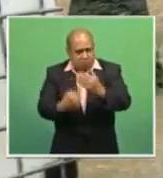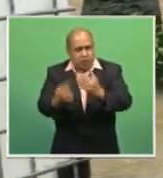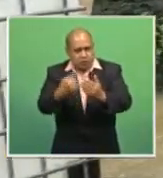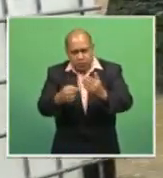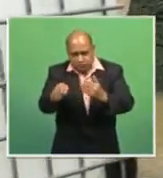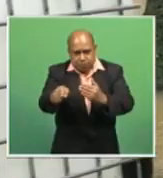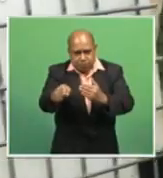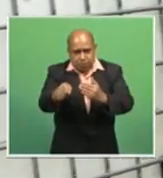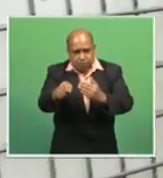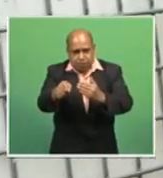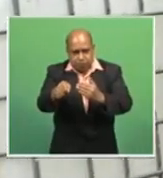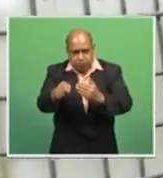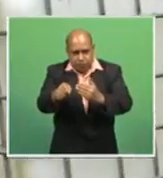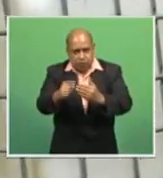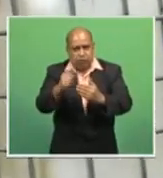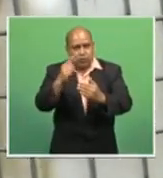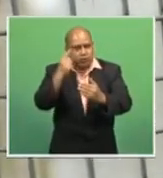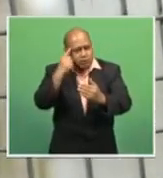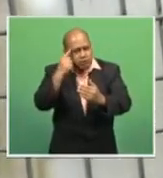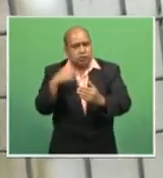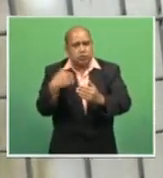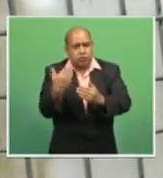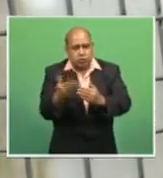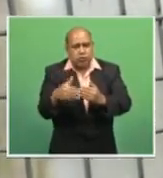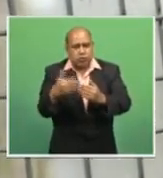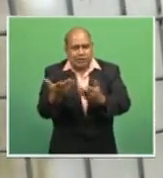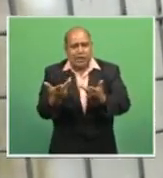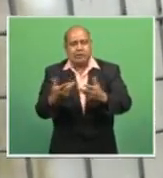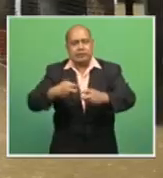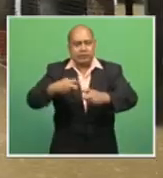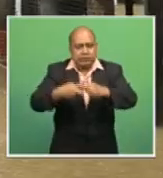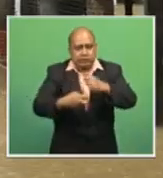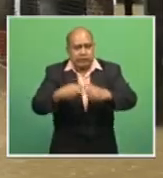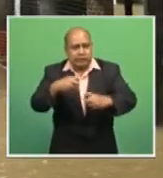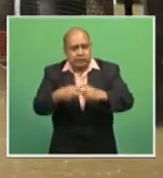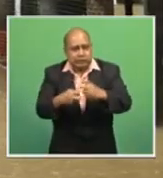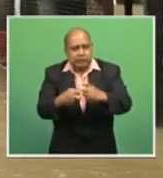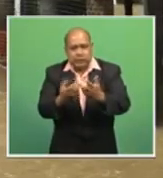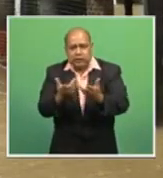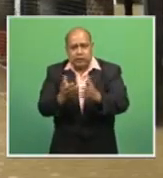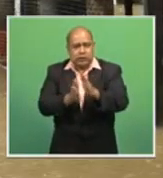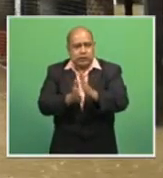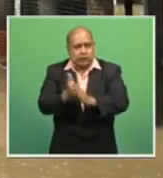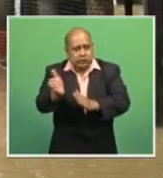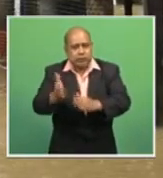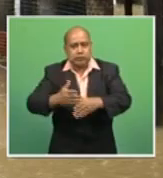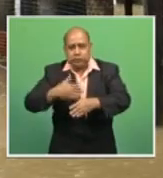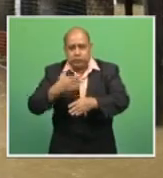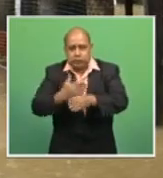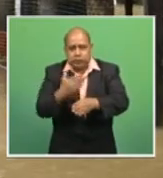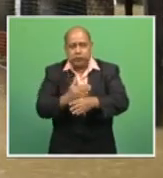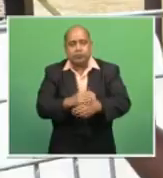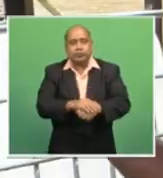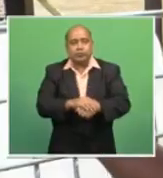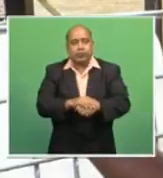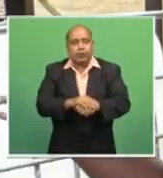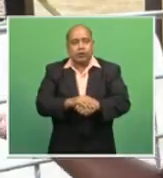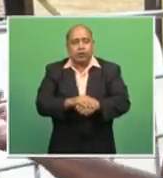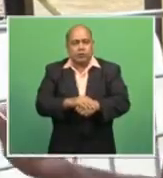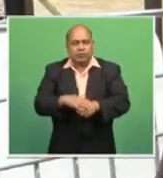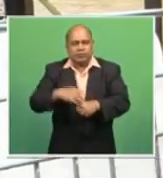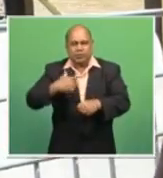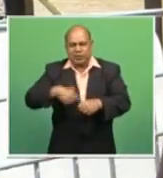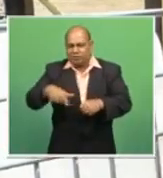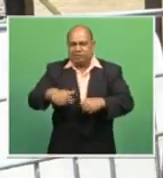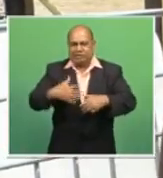They're always having problems to go to the work. And also, they suffer like this. They can't